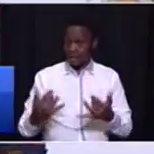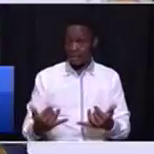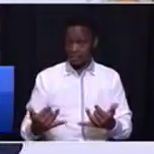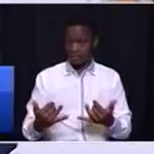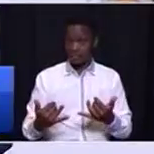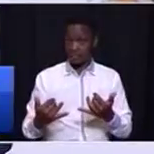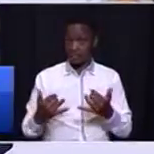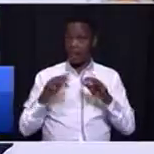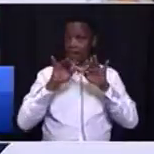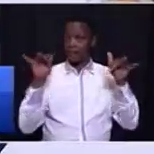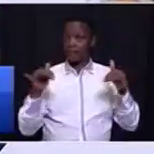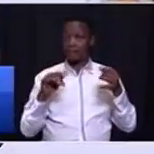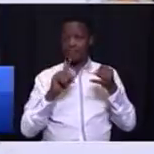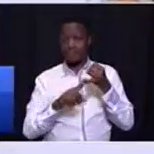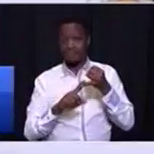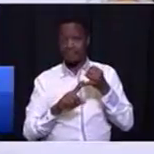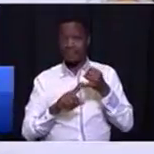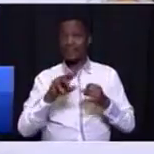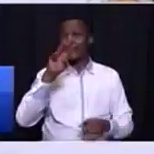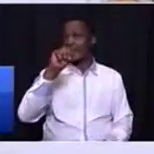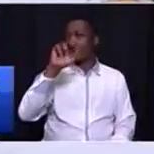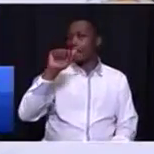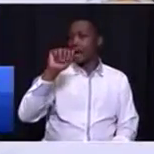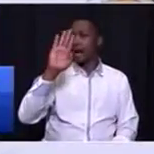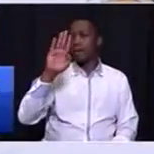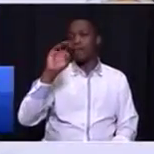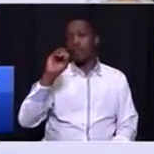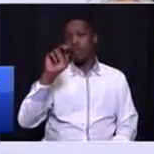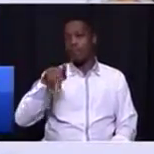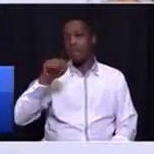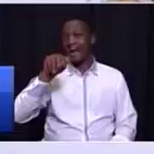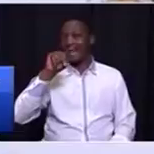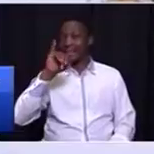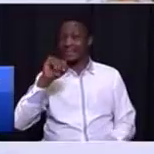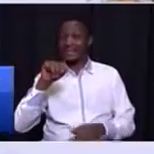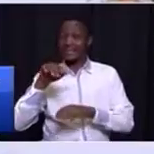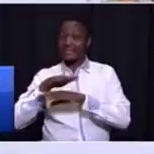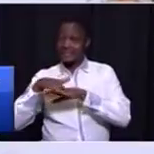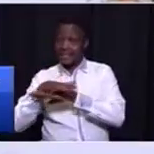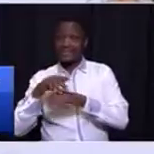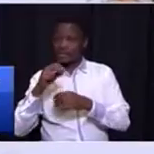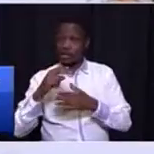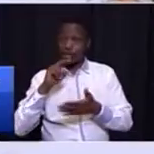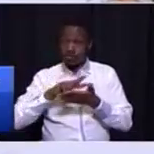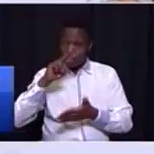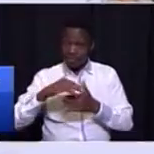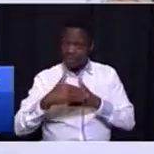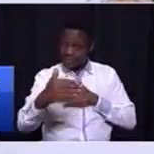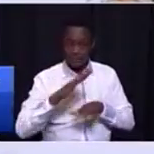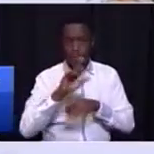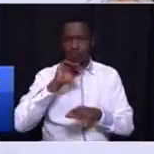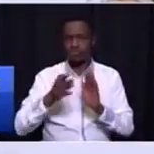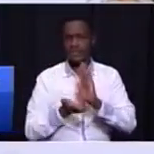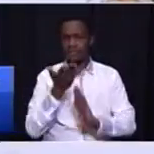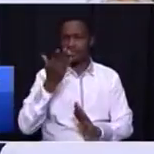nodes such as Mabobani Station, that place is a nightmare. In twelve months I want to see improvement there.